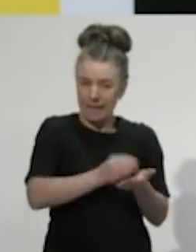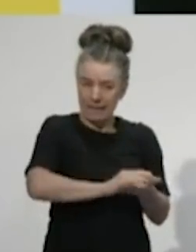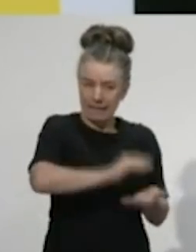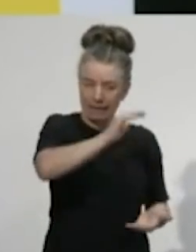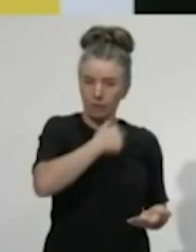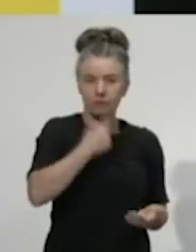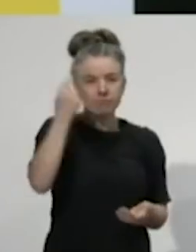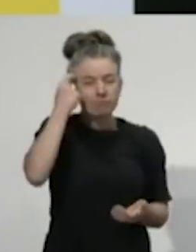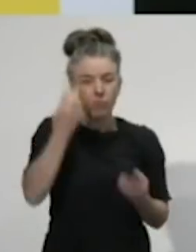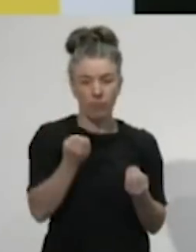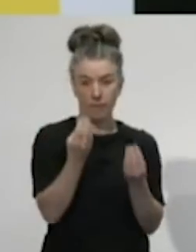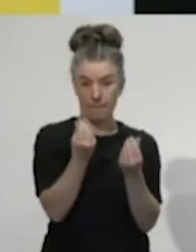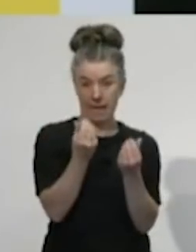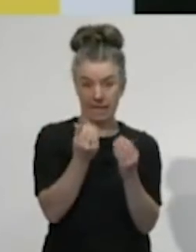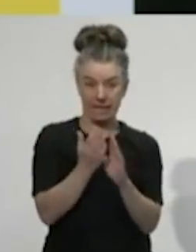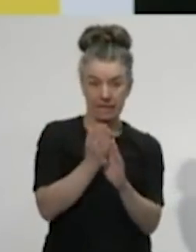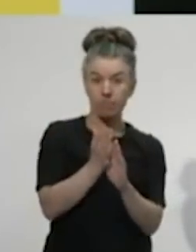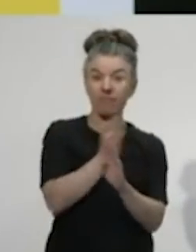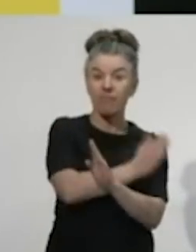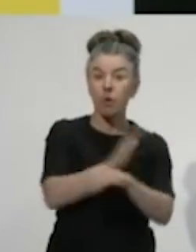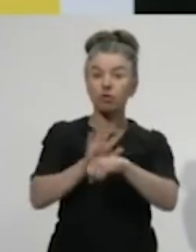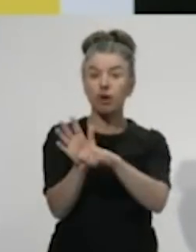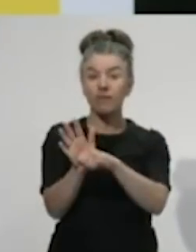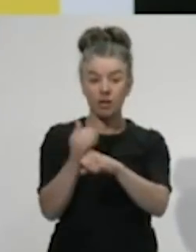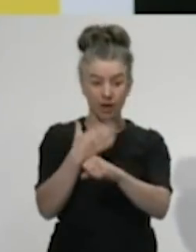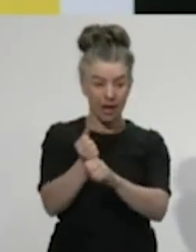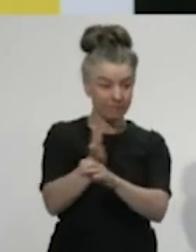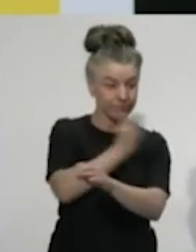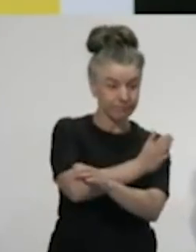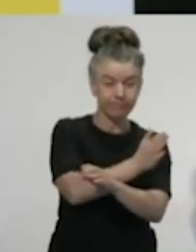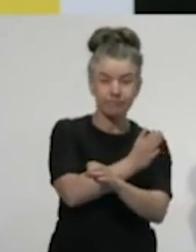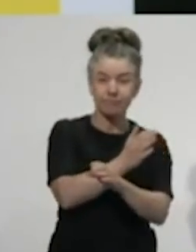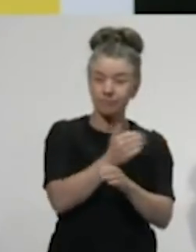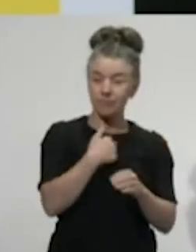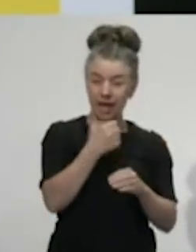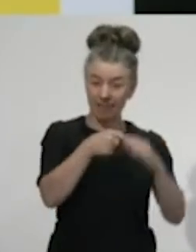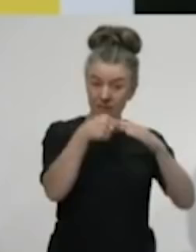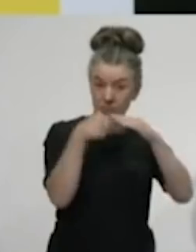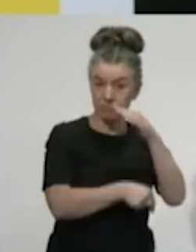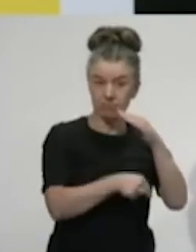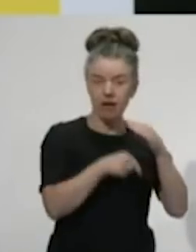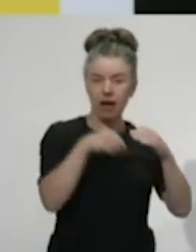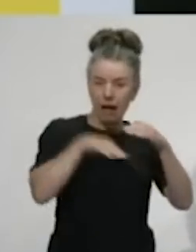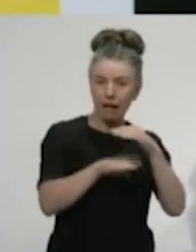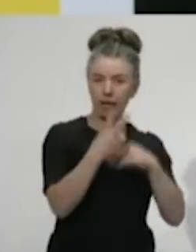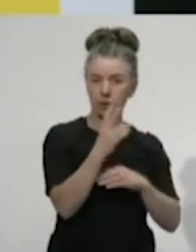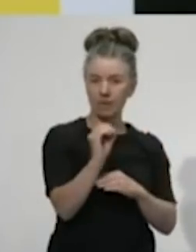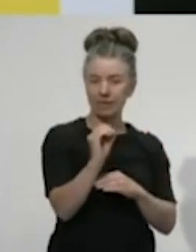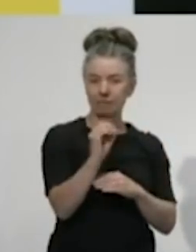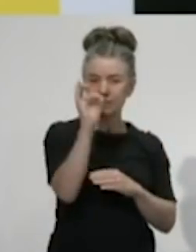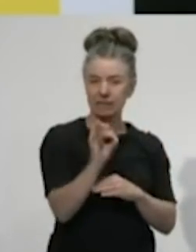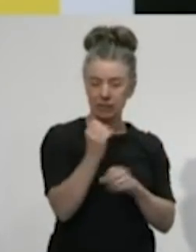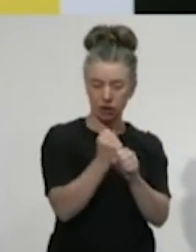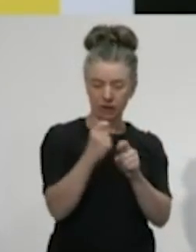our prudent economic management of the books, heading into lockdown, we had debt under 20% of GDP, lower than what we inherited at, low